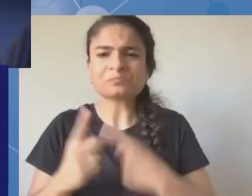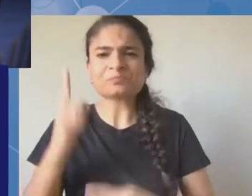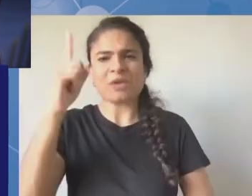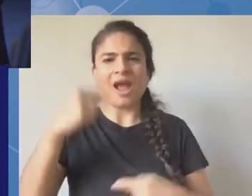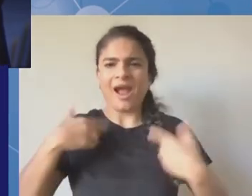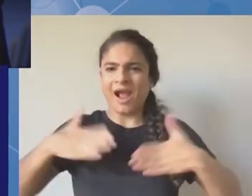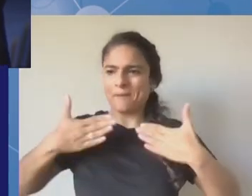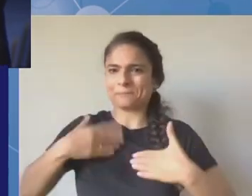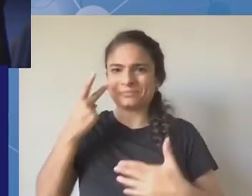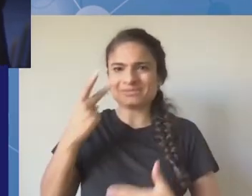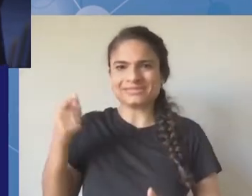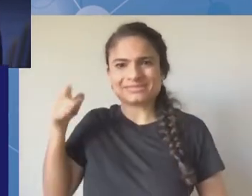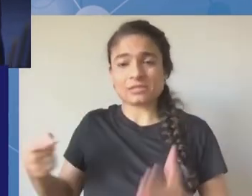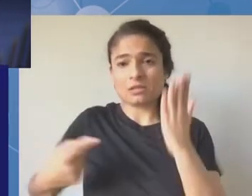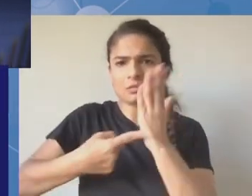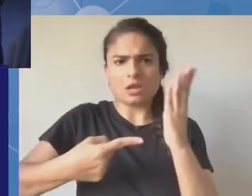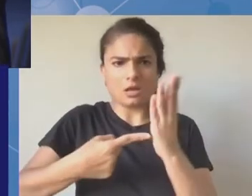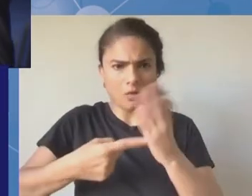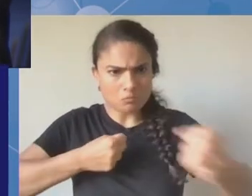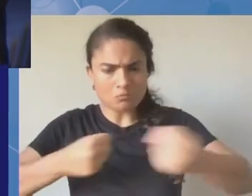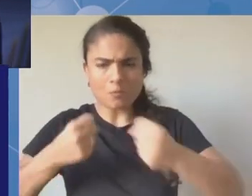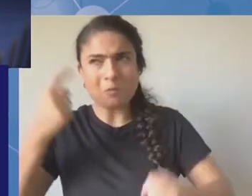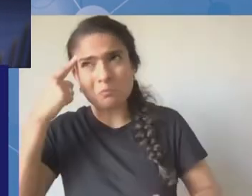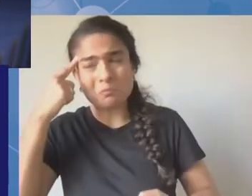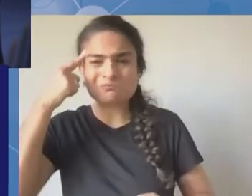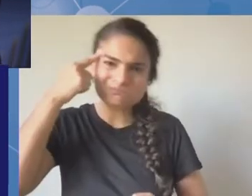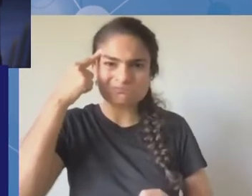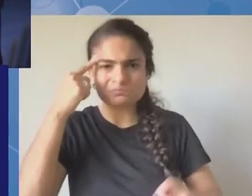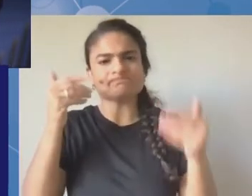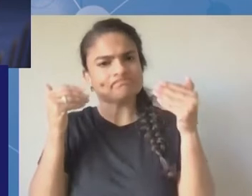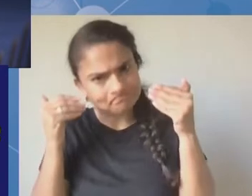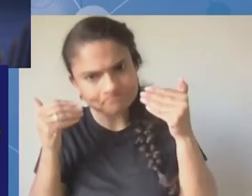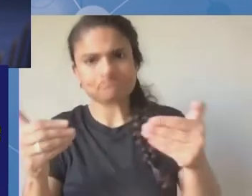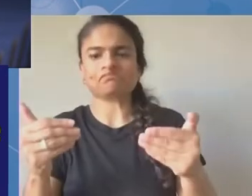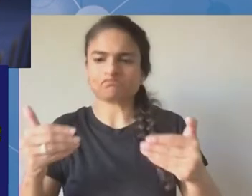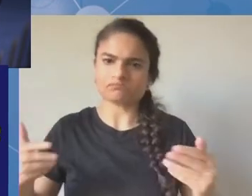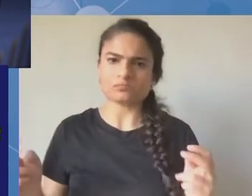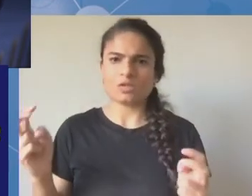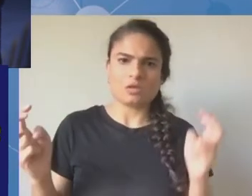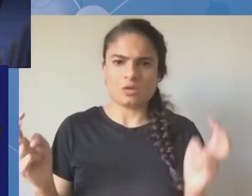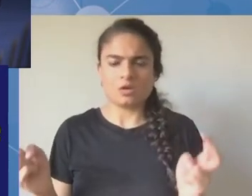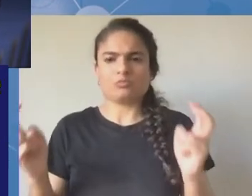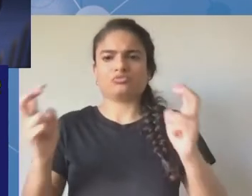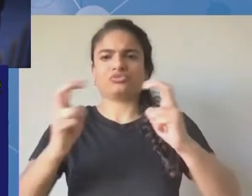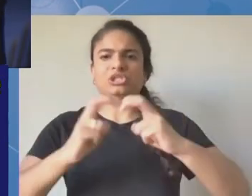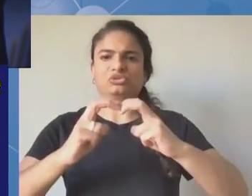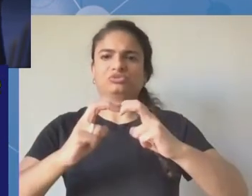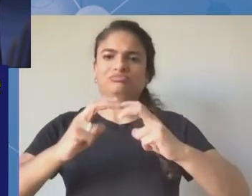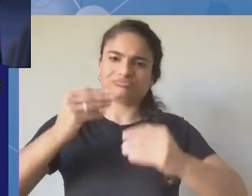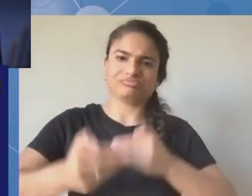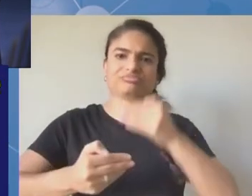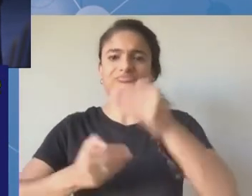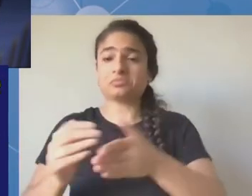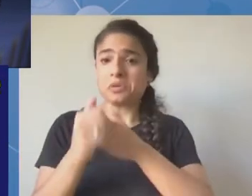with the leadership panel we could have chosen another name but that's not the point so to create a bridge